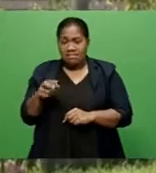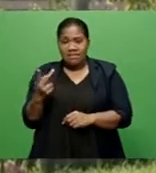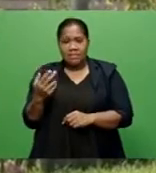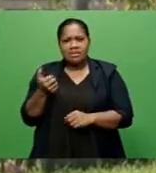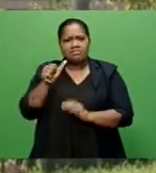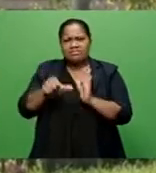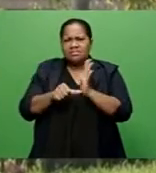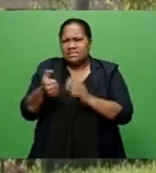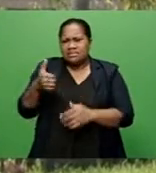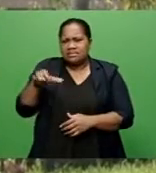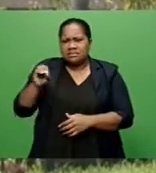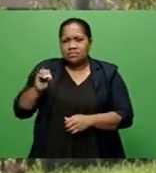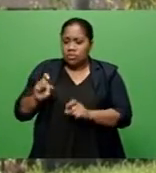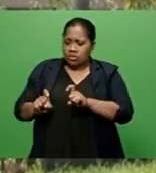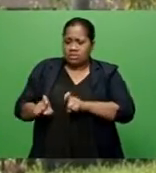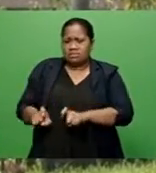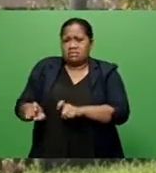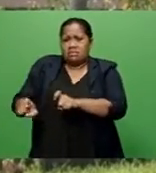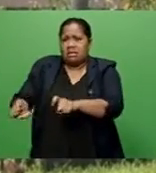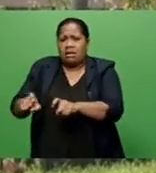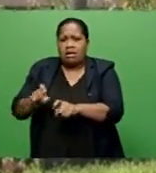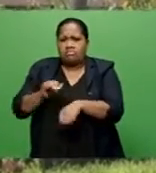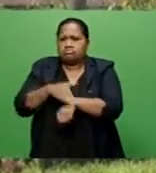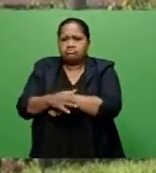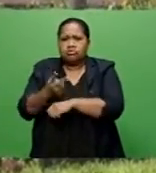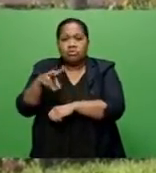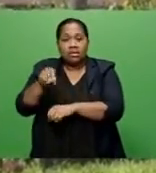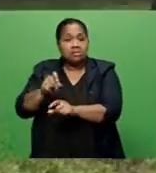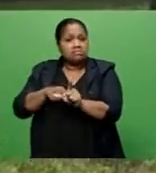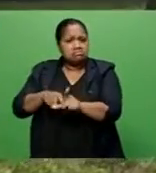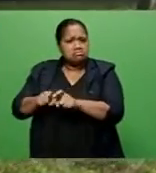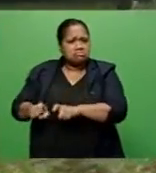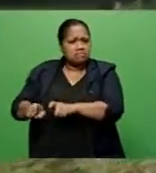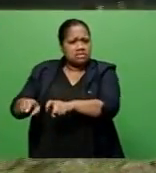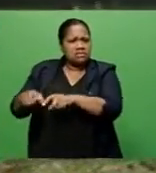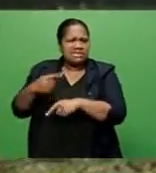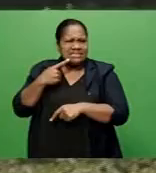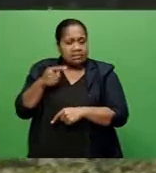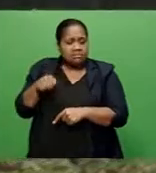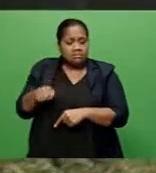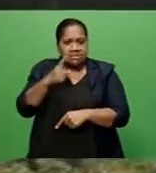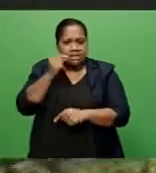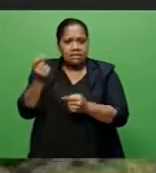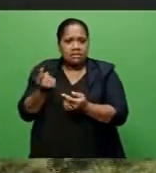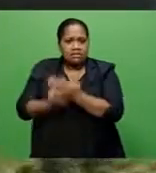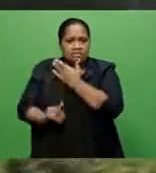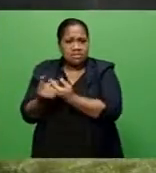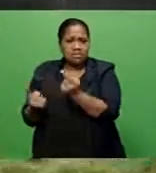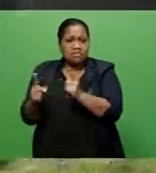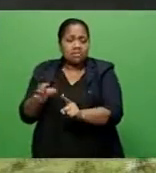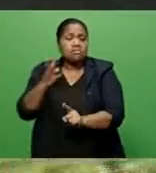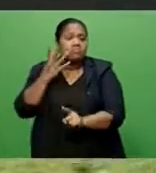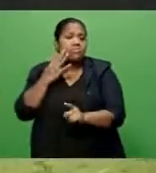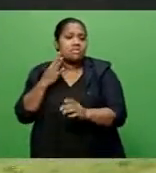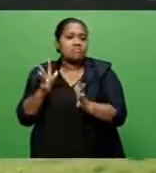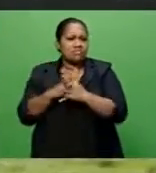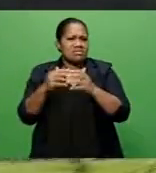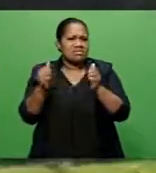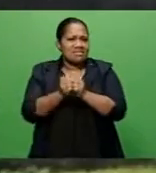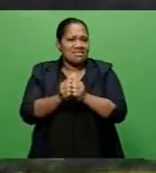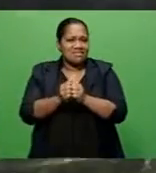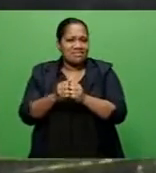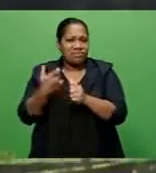over 20 years. Villagers found the two this morning, and they claim the deaths could have occurred over the weekend based on the condition of the bodies.